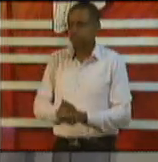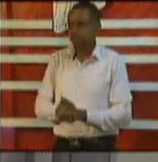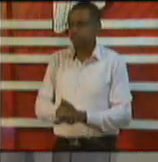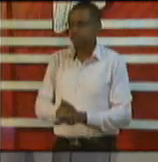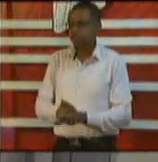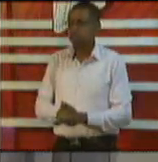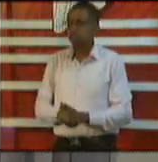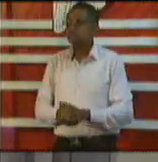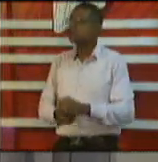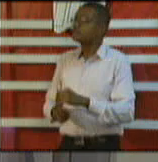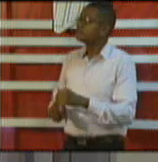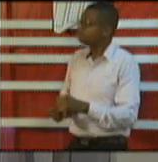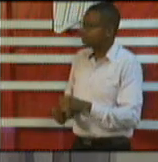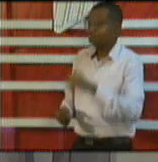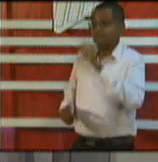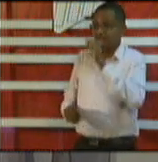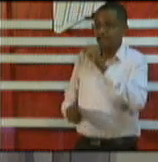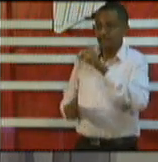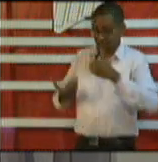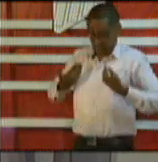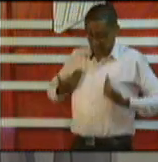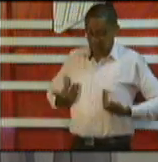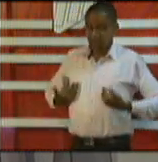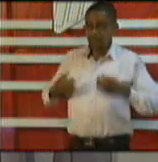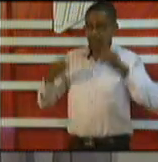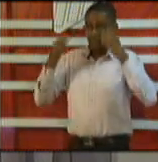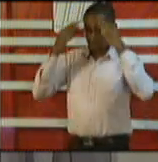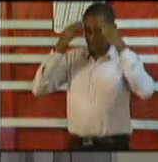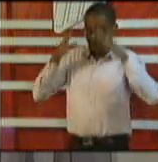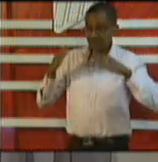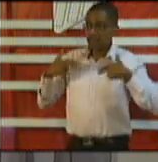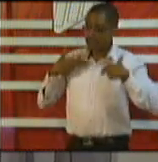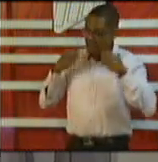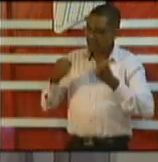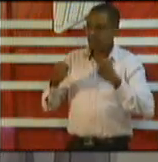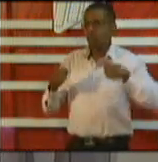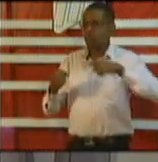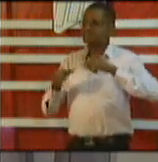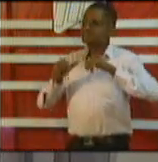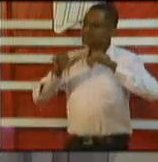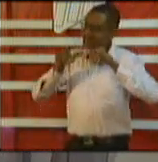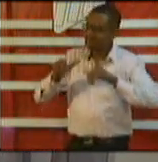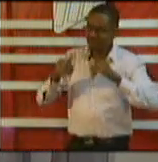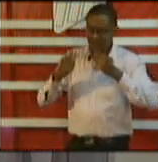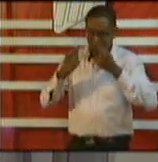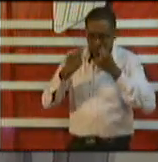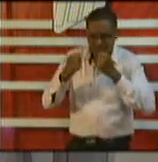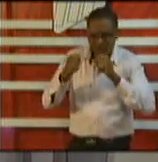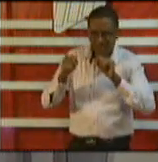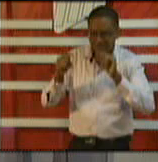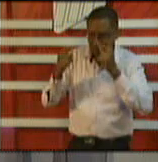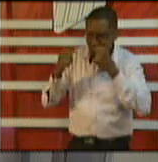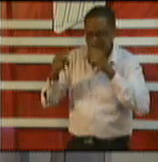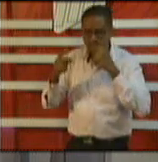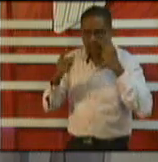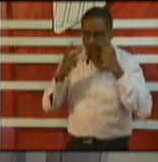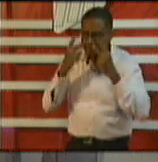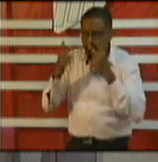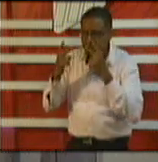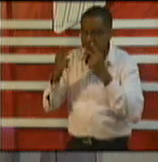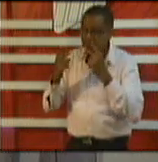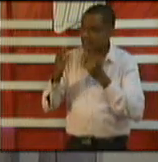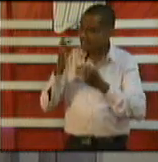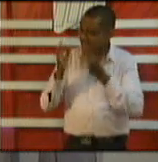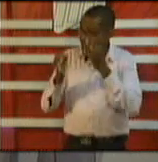Russia out we are in the middle of a global pandemic the less congregation we could have in tight spaces